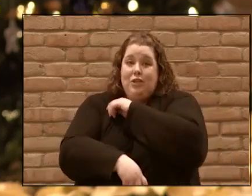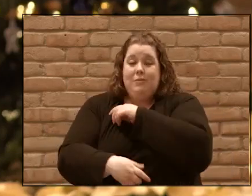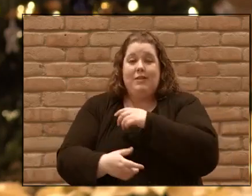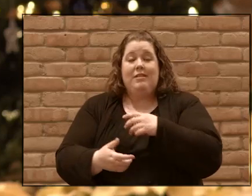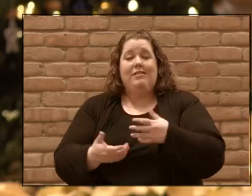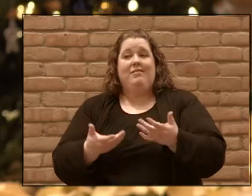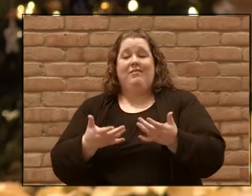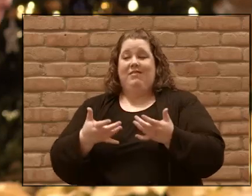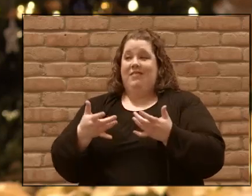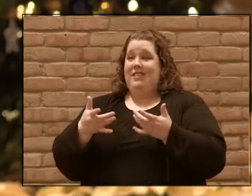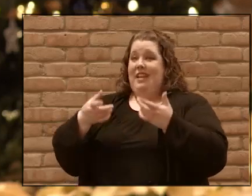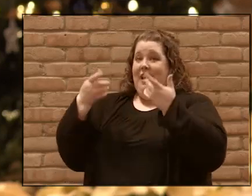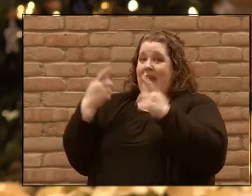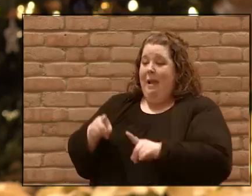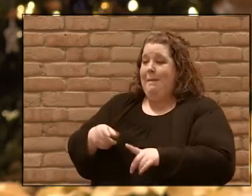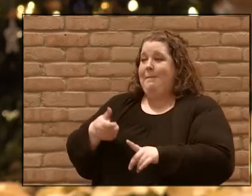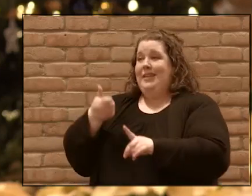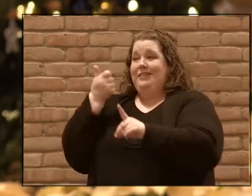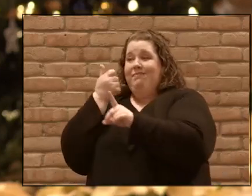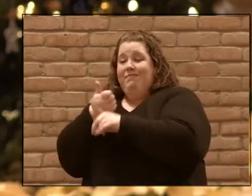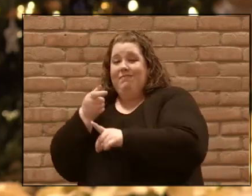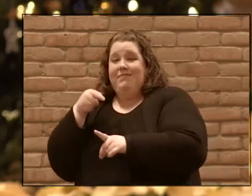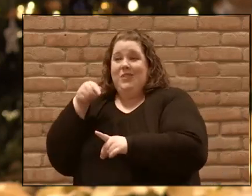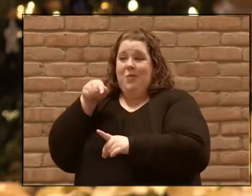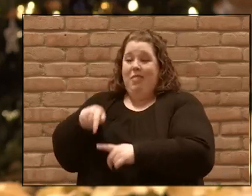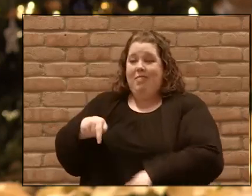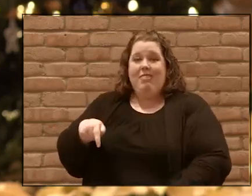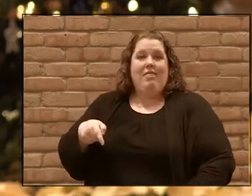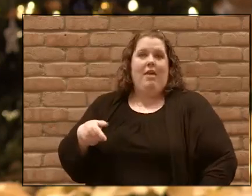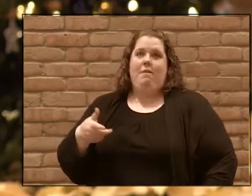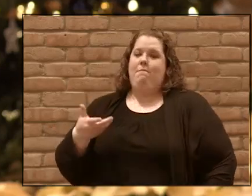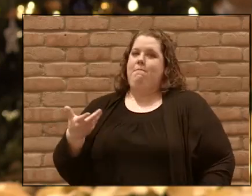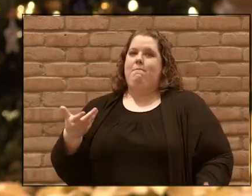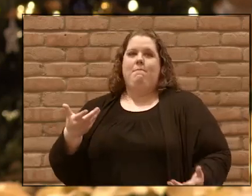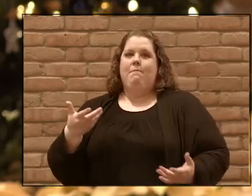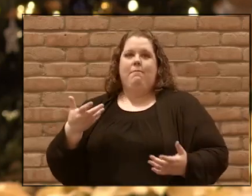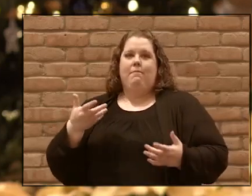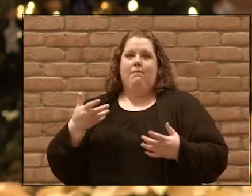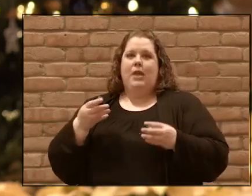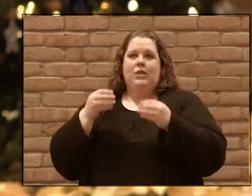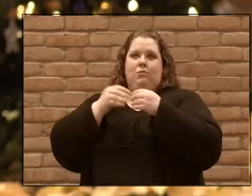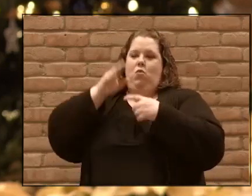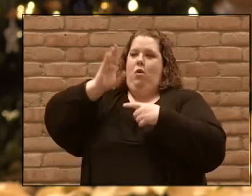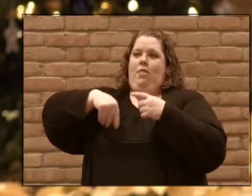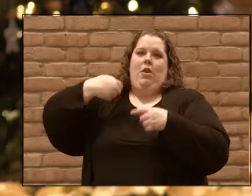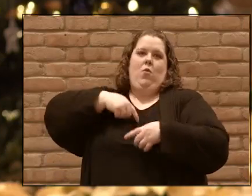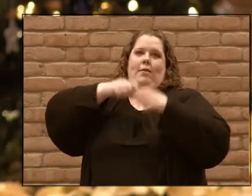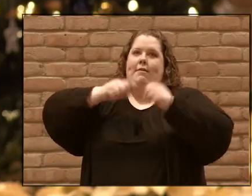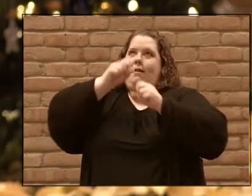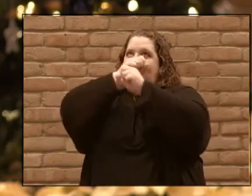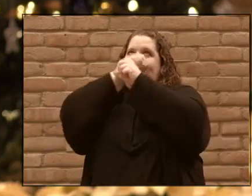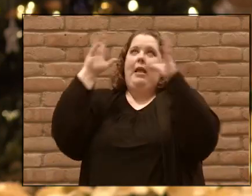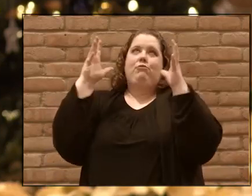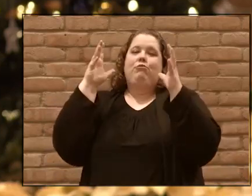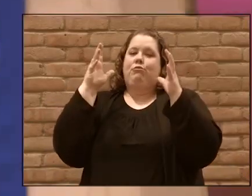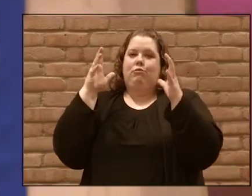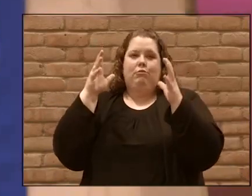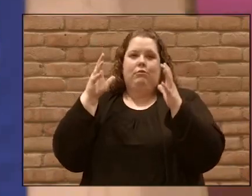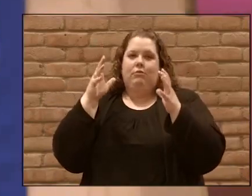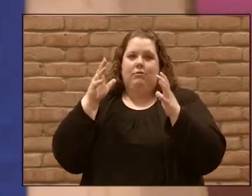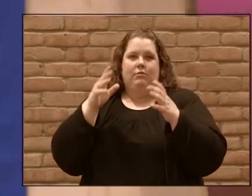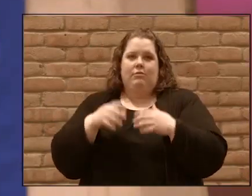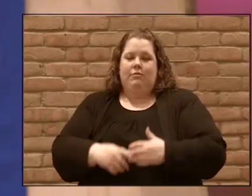deal with along the way, the persecution is far beyond what we could even begin to imagine in our lives